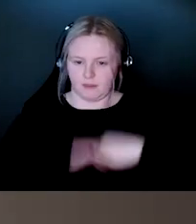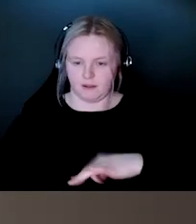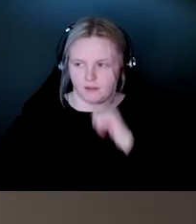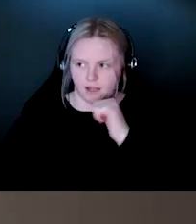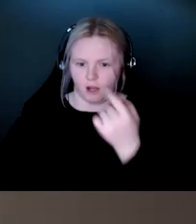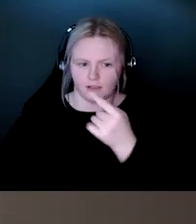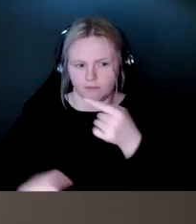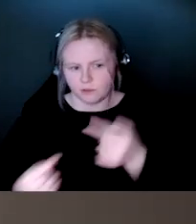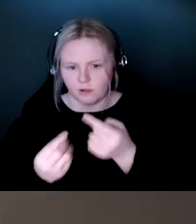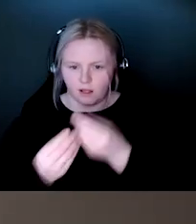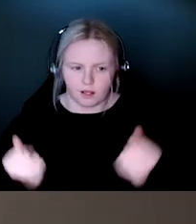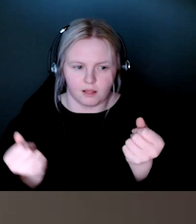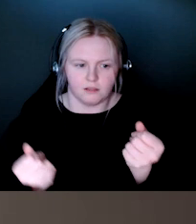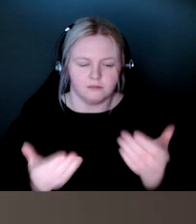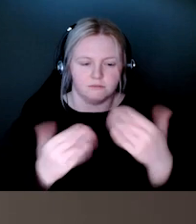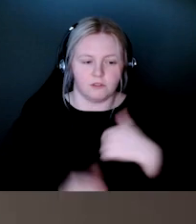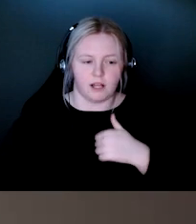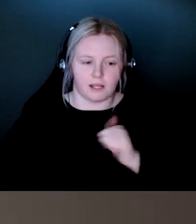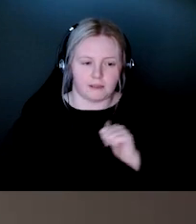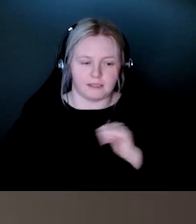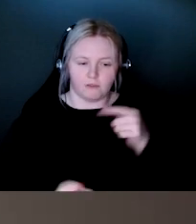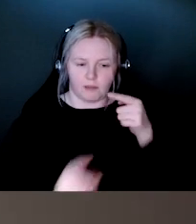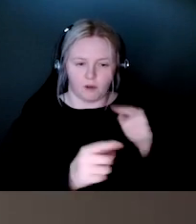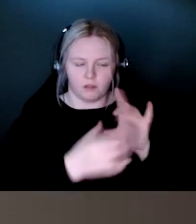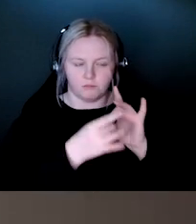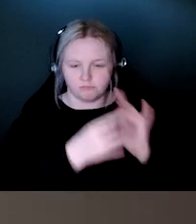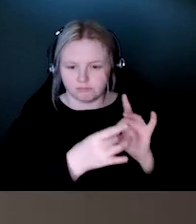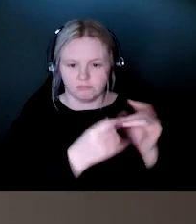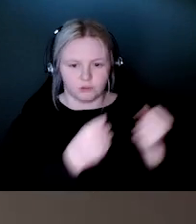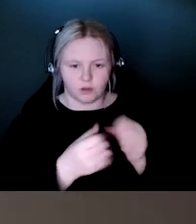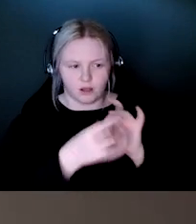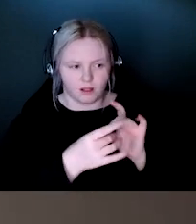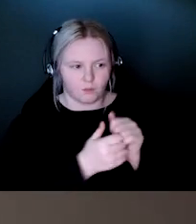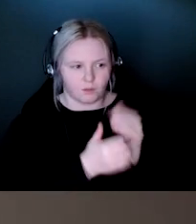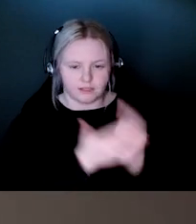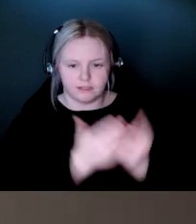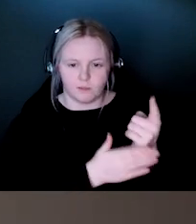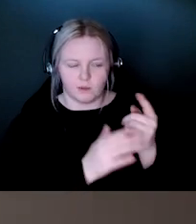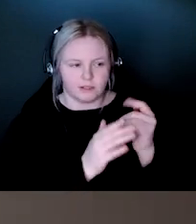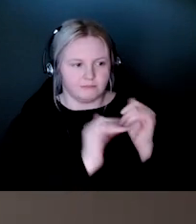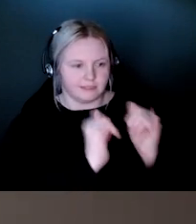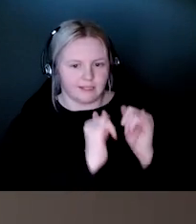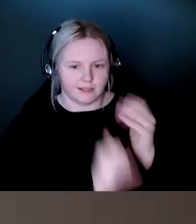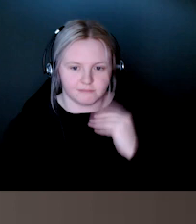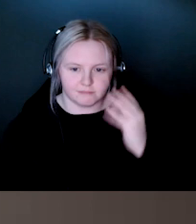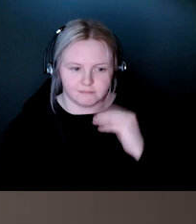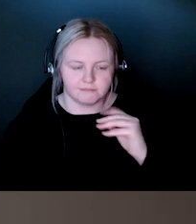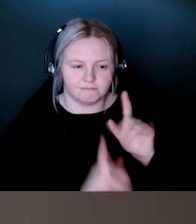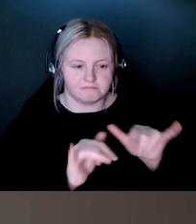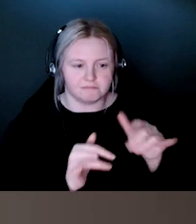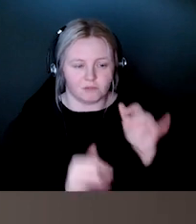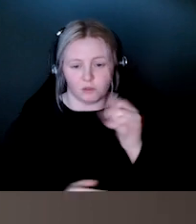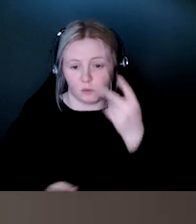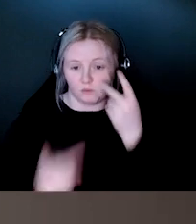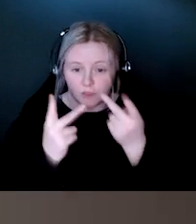really, really solid connection with someone who's kind of gone through the same thing. At the same time, there's always the visual impairment as